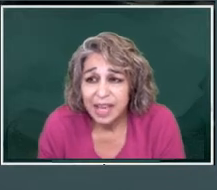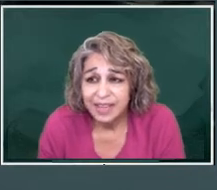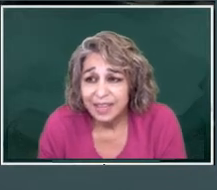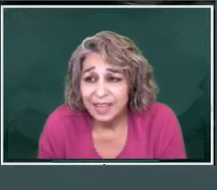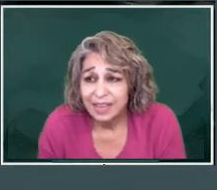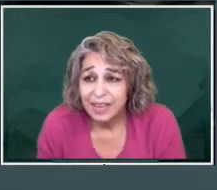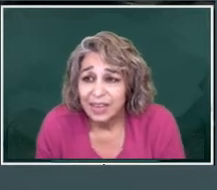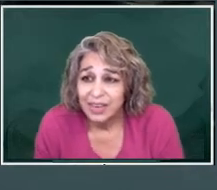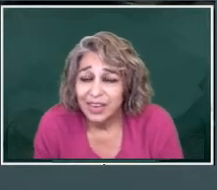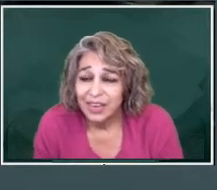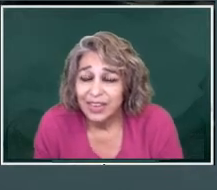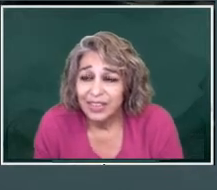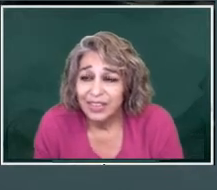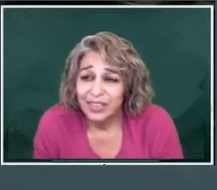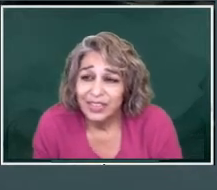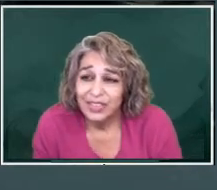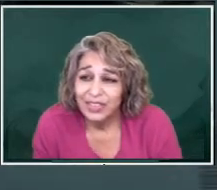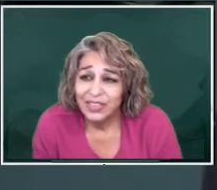to see that.